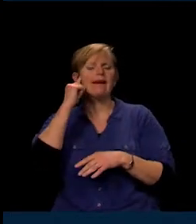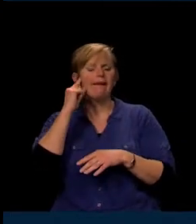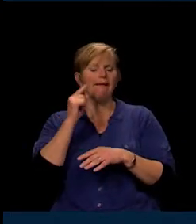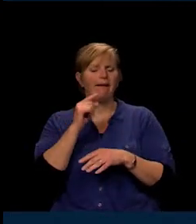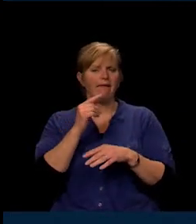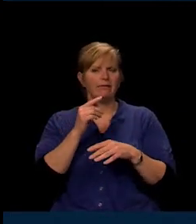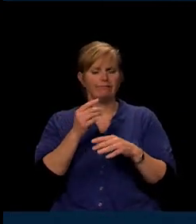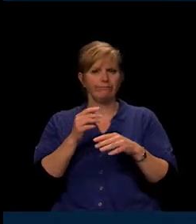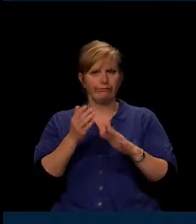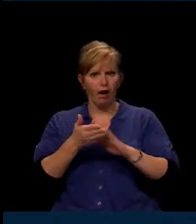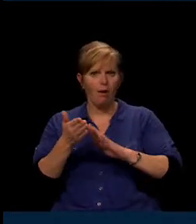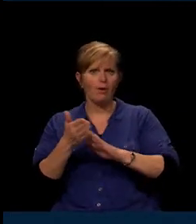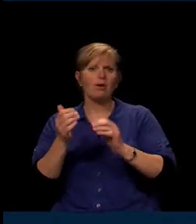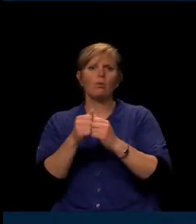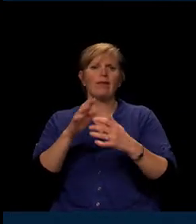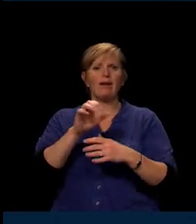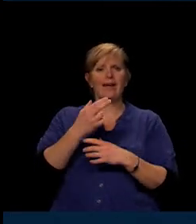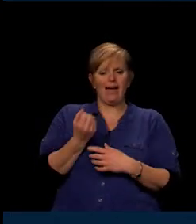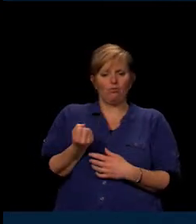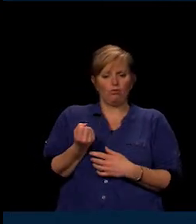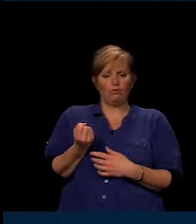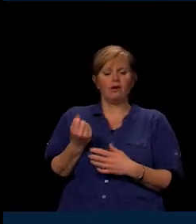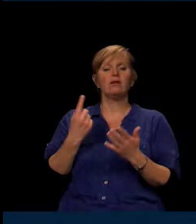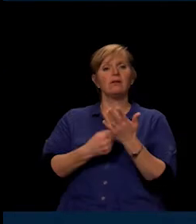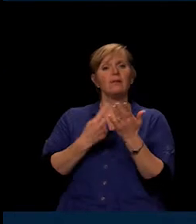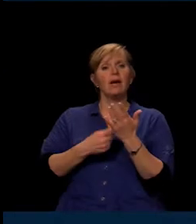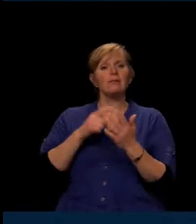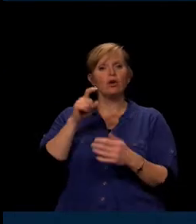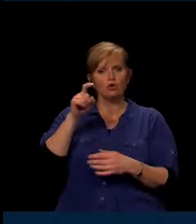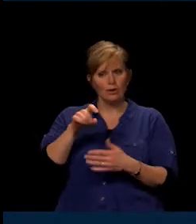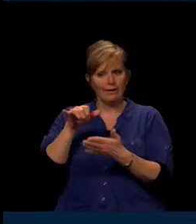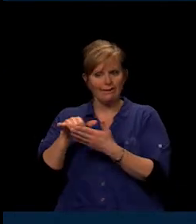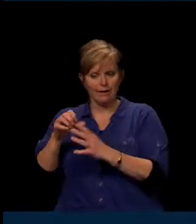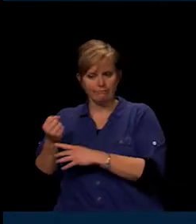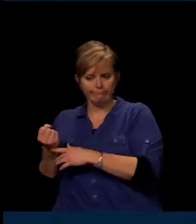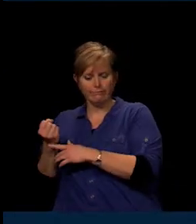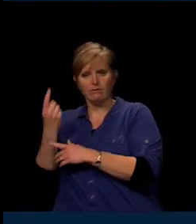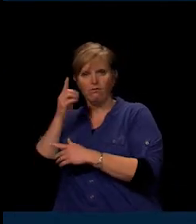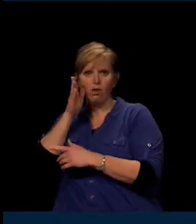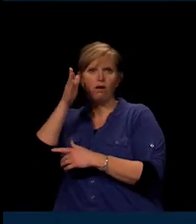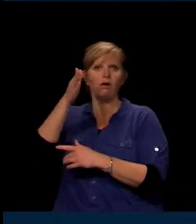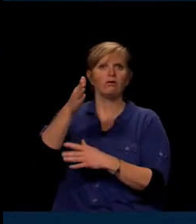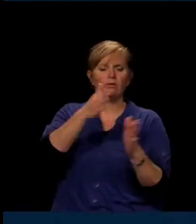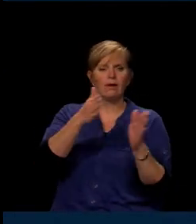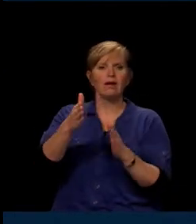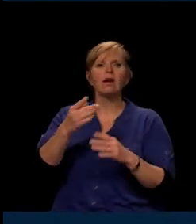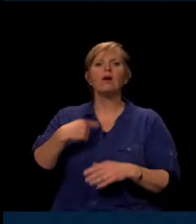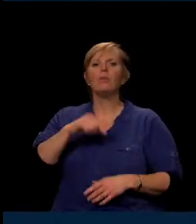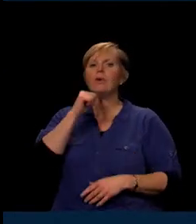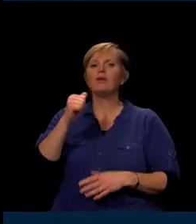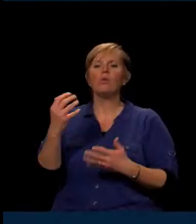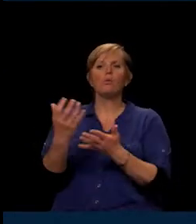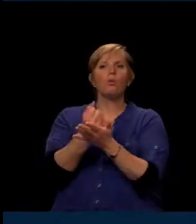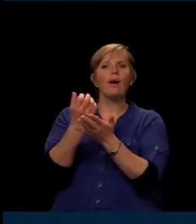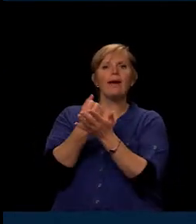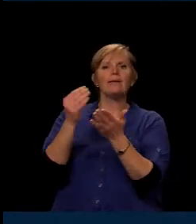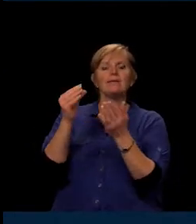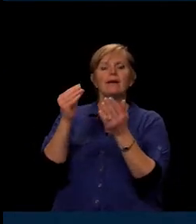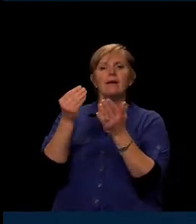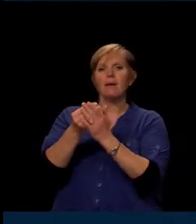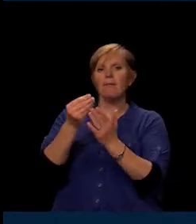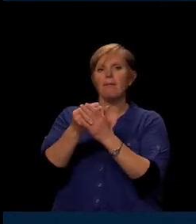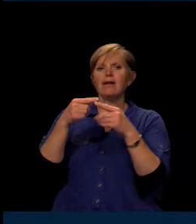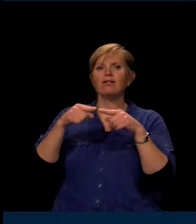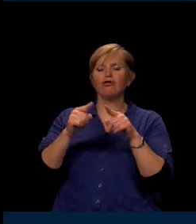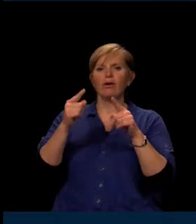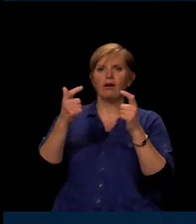Sometimes it's needed for long-term planning. We do not raise enough money to do a large textbook adoption. We have to do that over multiple